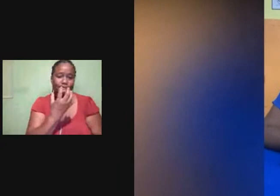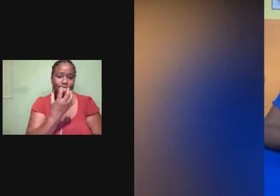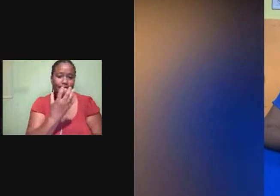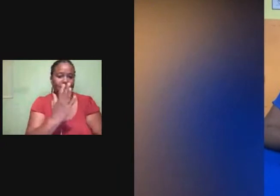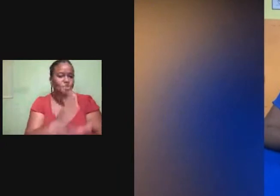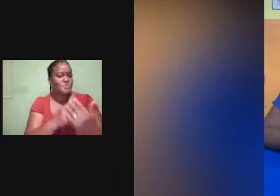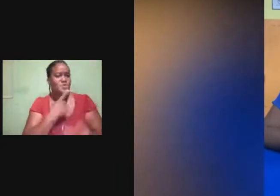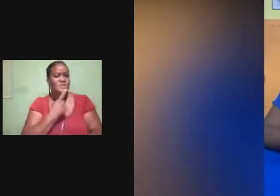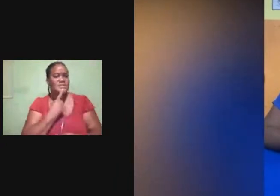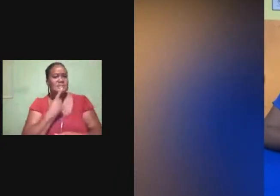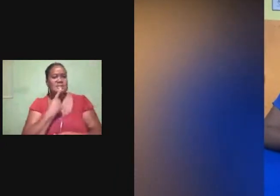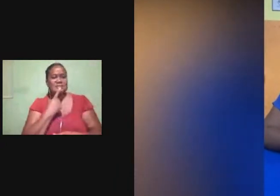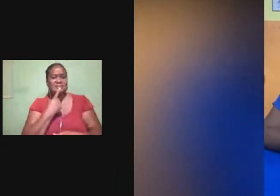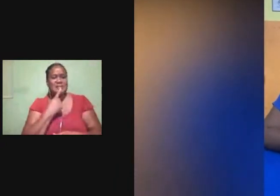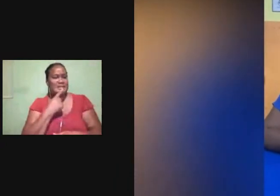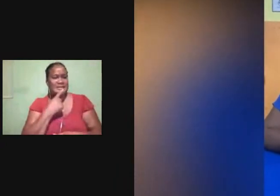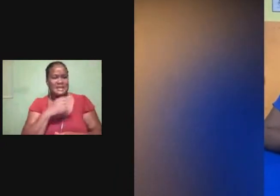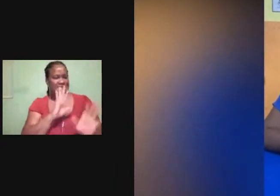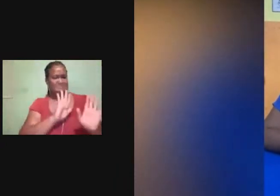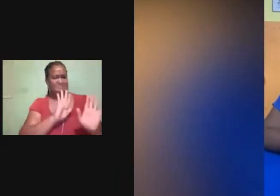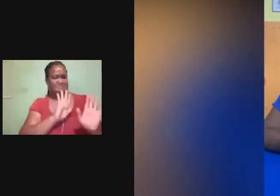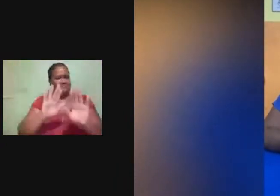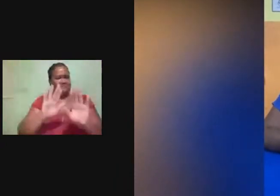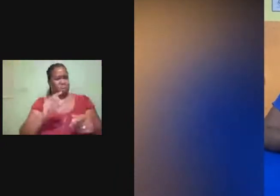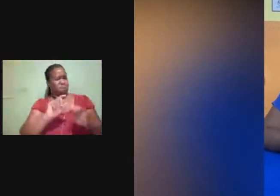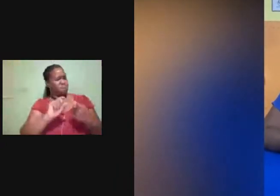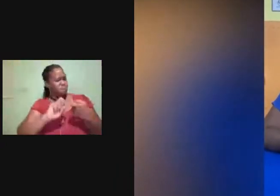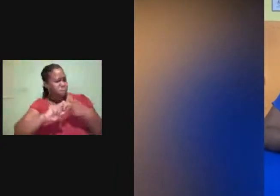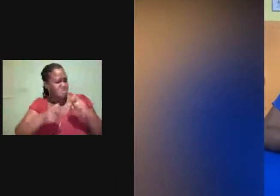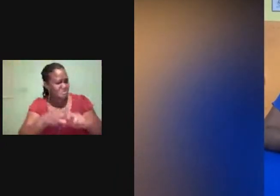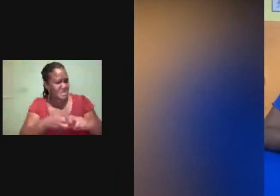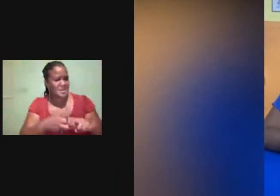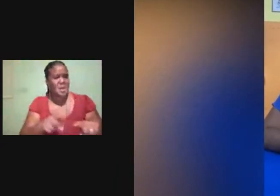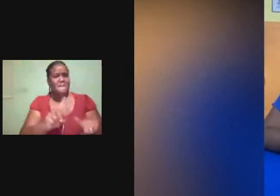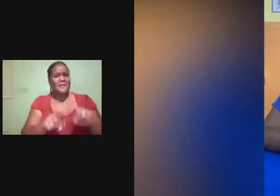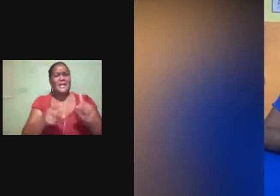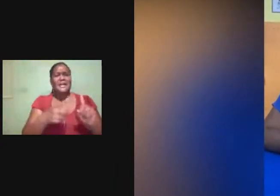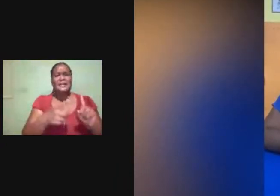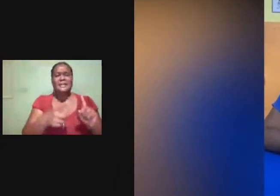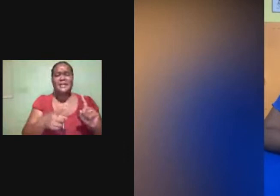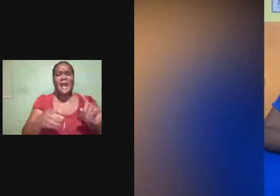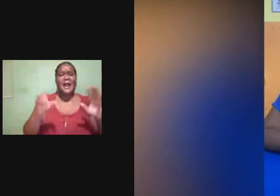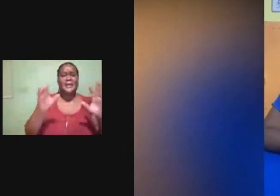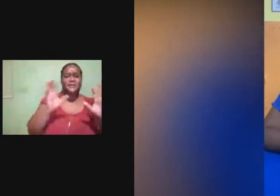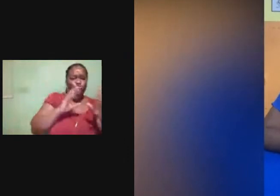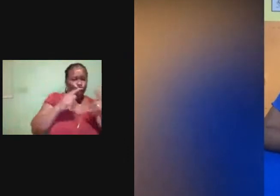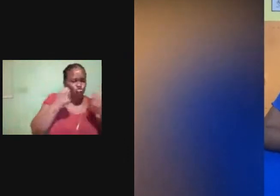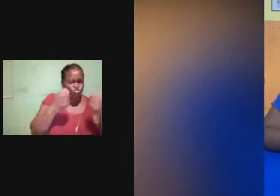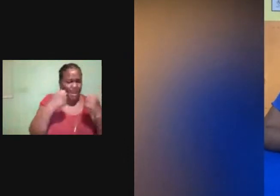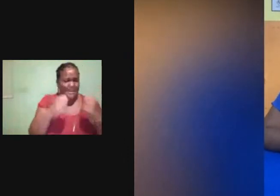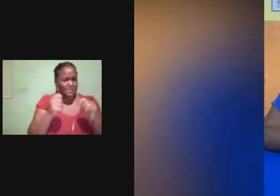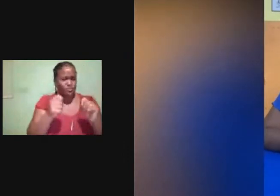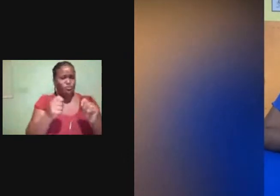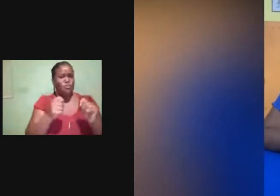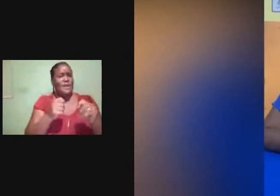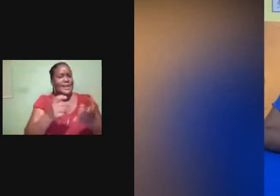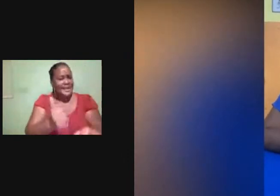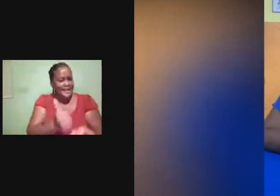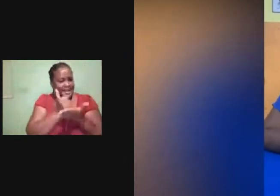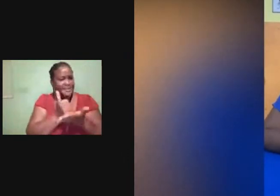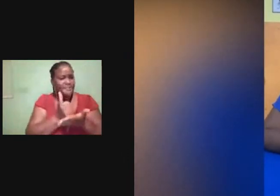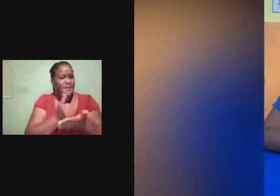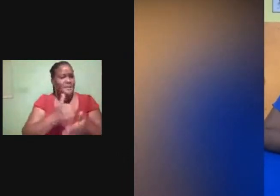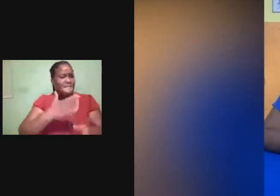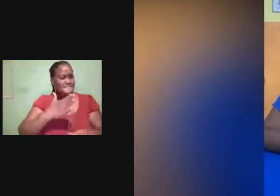Yes, that could be the case. But I see it as a way of speaking more. Because if I say, Nathaniel, please go on the bed. He will say no bed.